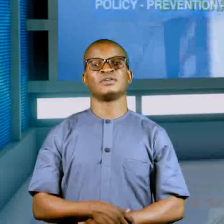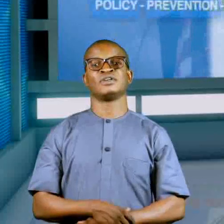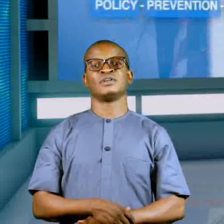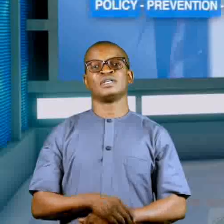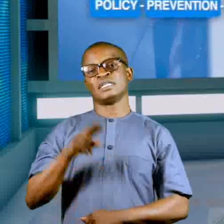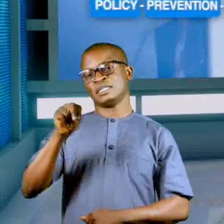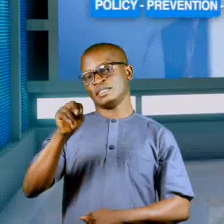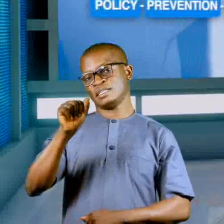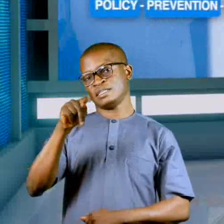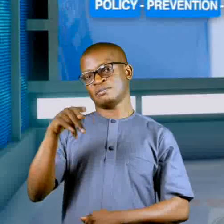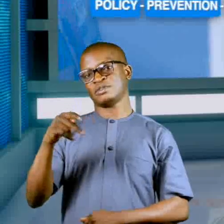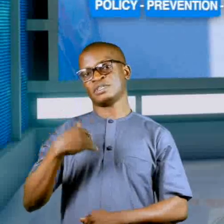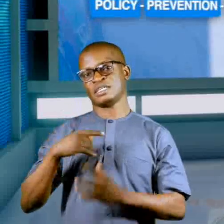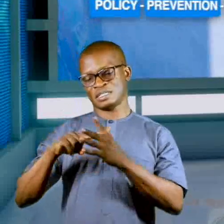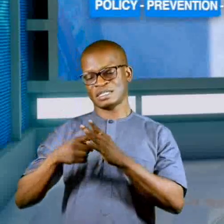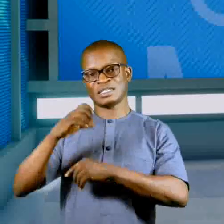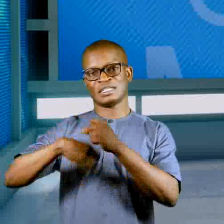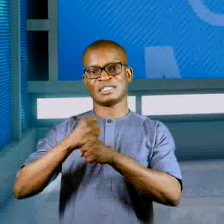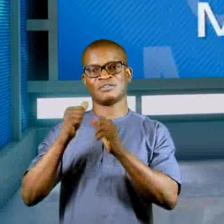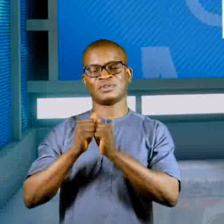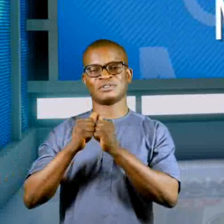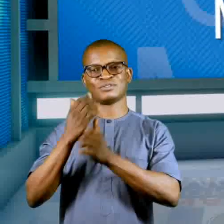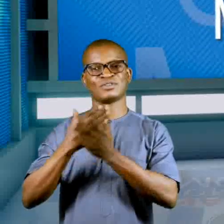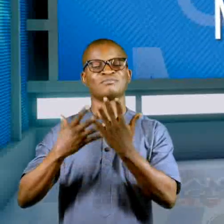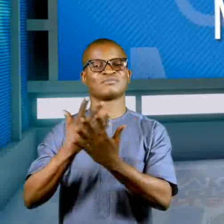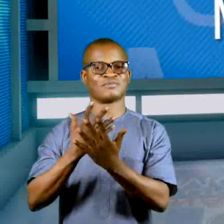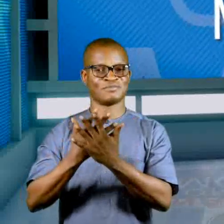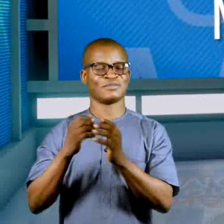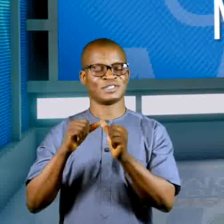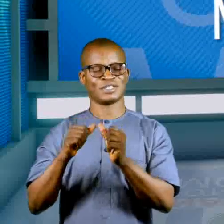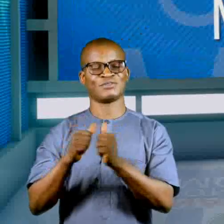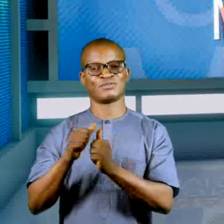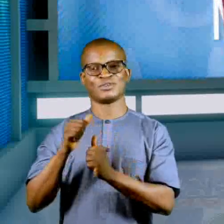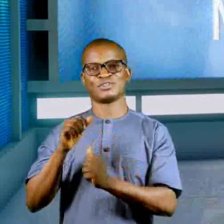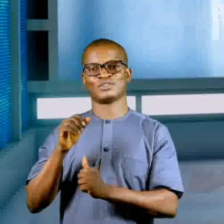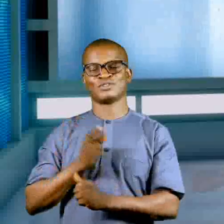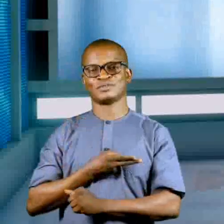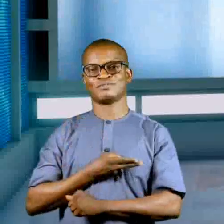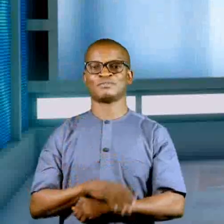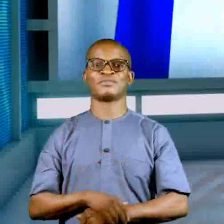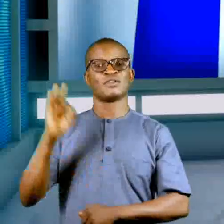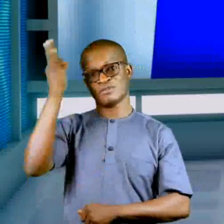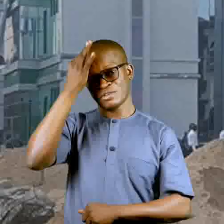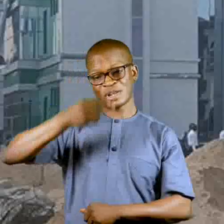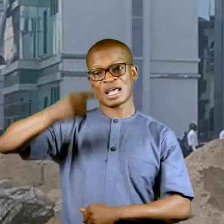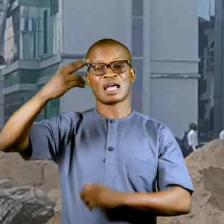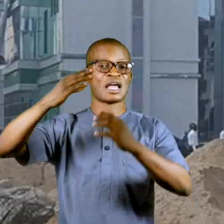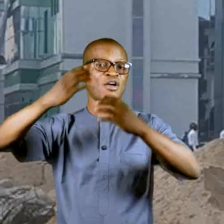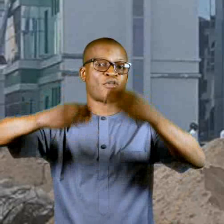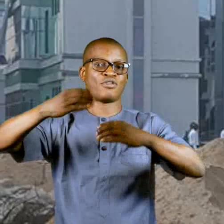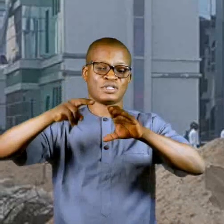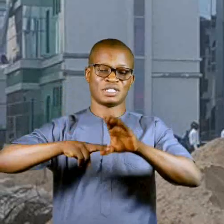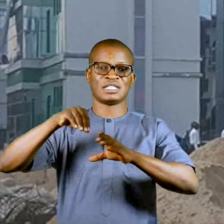As usual, NAPTIP has begun the year with a harvest of convictions. Stay with NAPTIP on the move. The